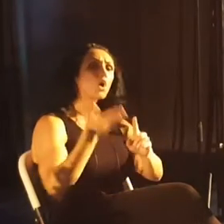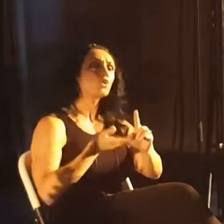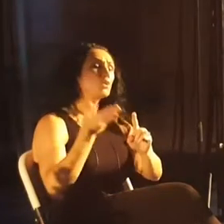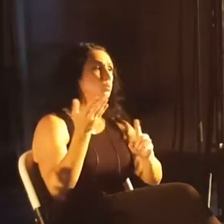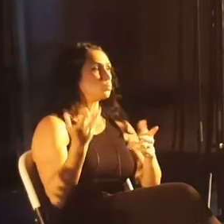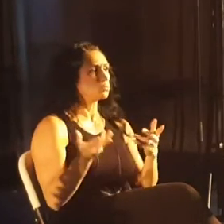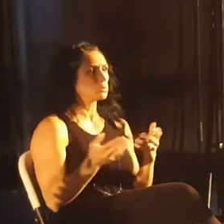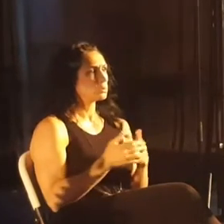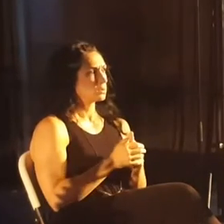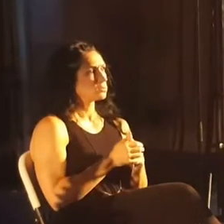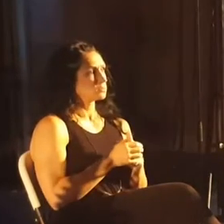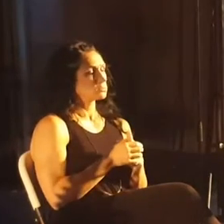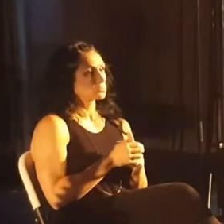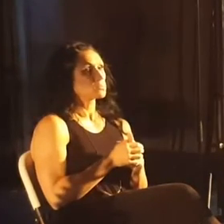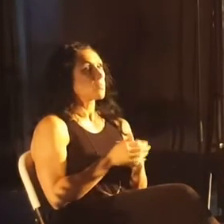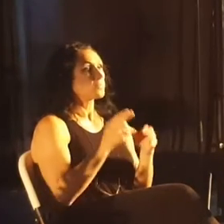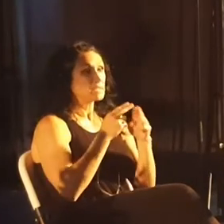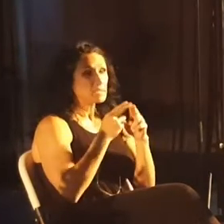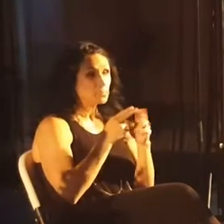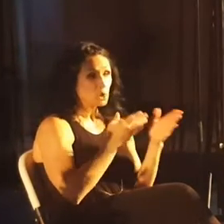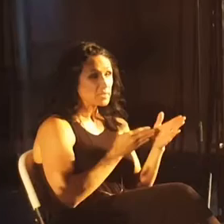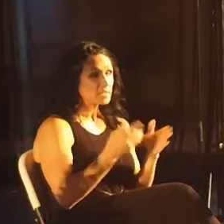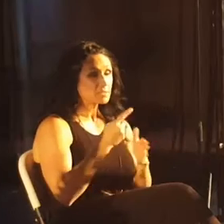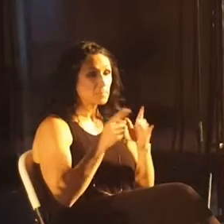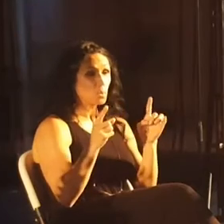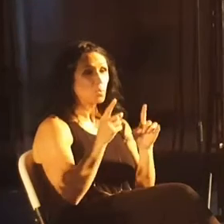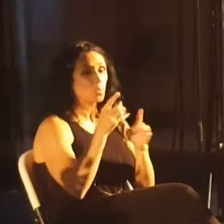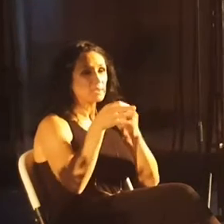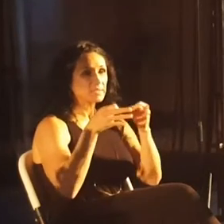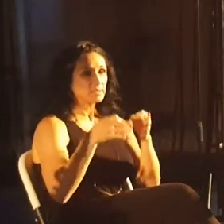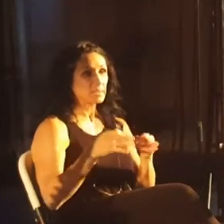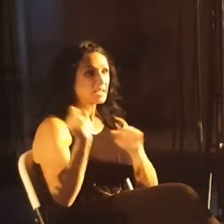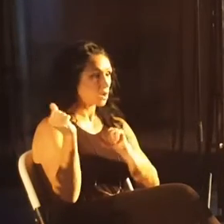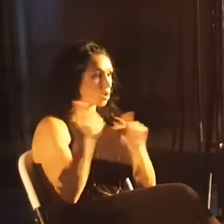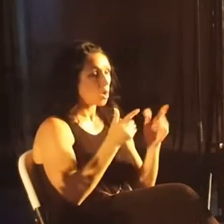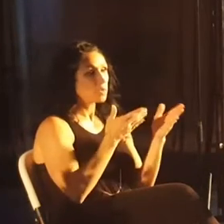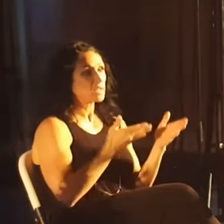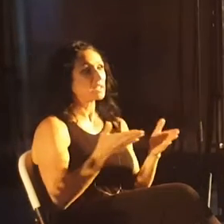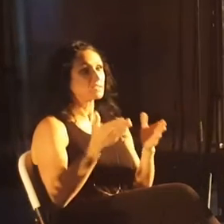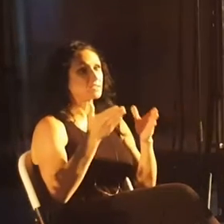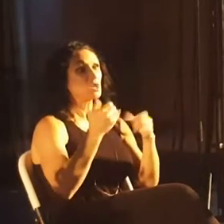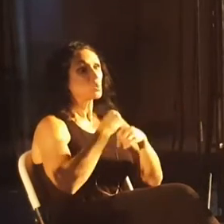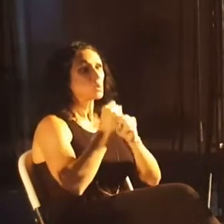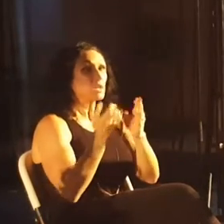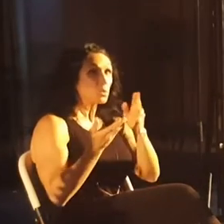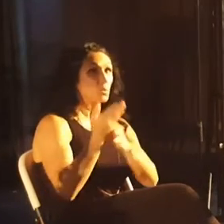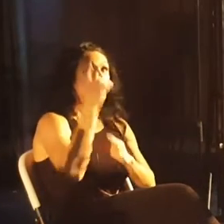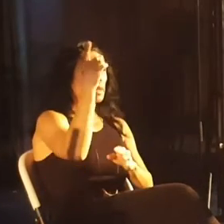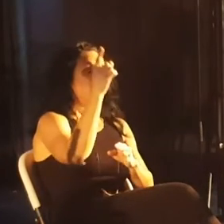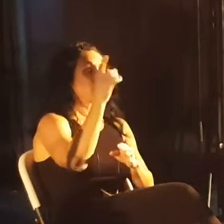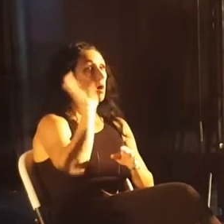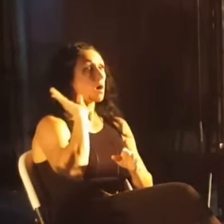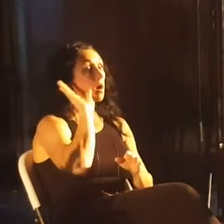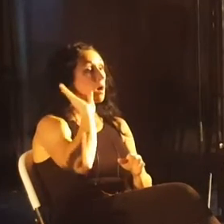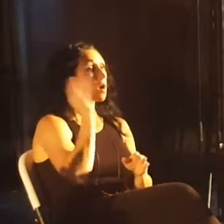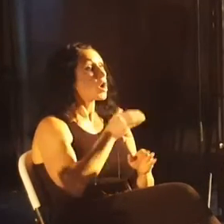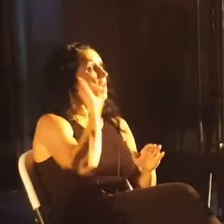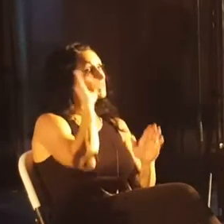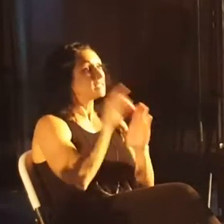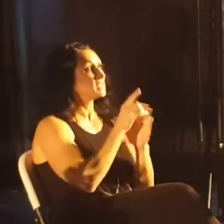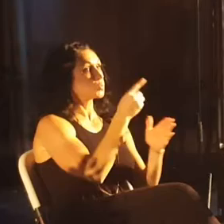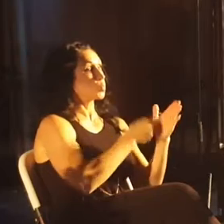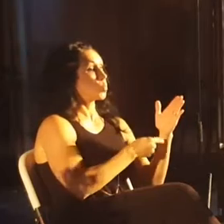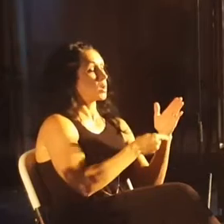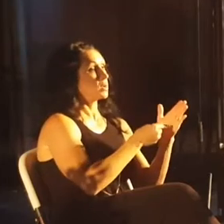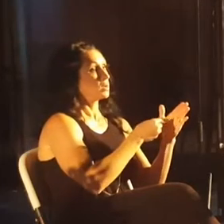answer with those kind of temporary things. But what this is saying is all things have been created through him. Our identity isn't found in what we